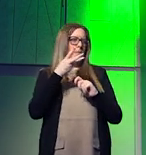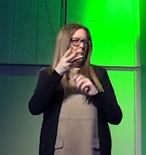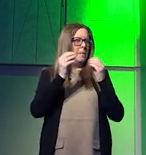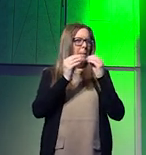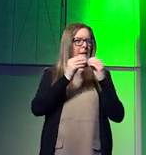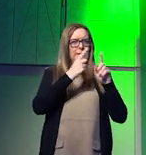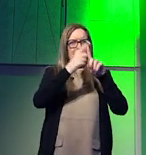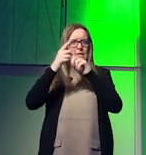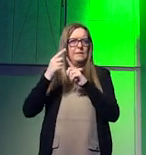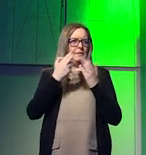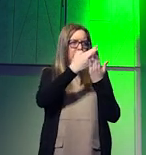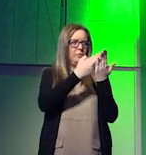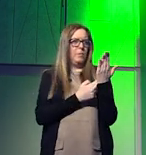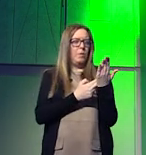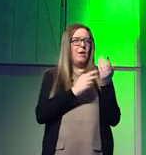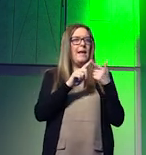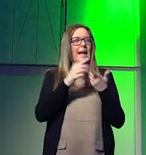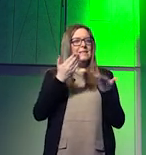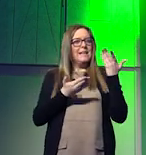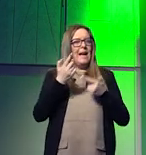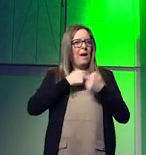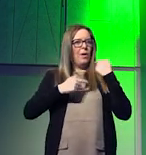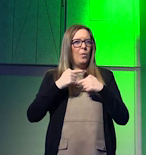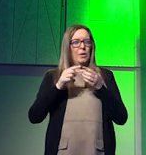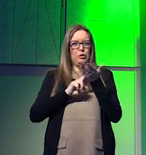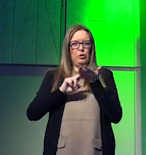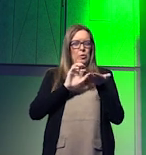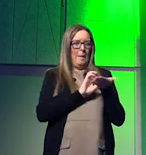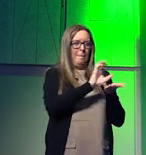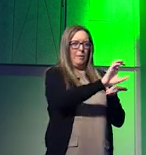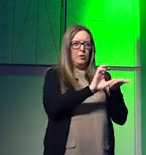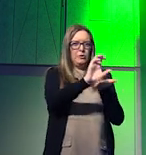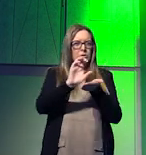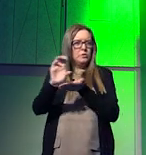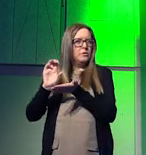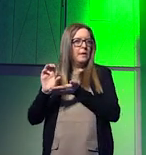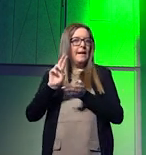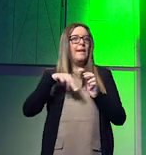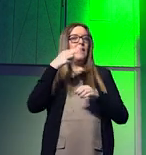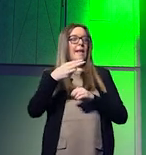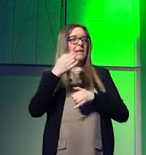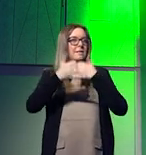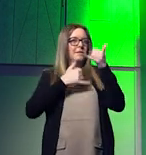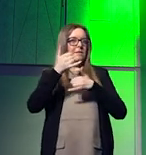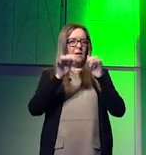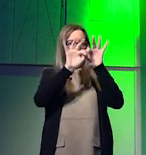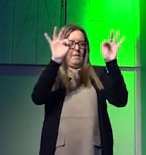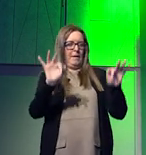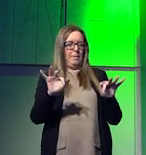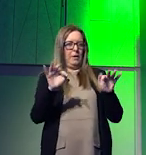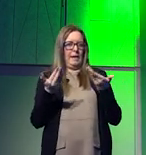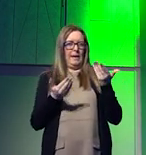by the Draghi report and how we allocate budget resources within the next multi-annual financial framework. An